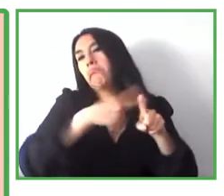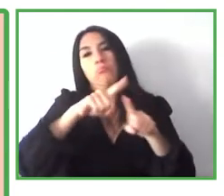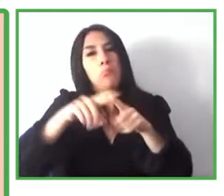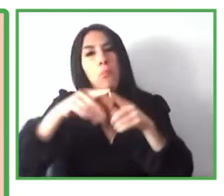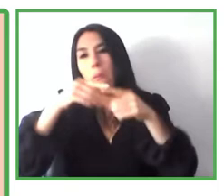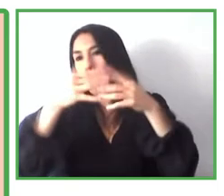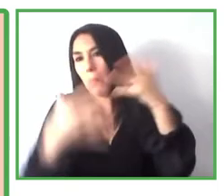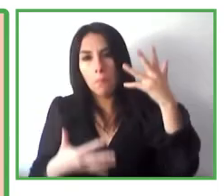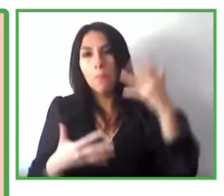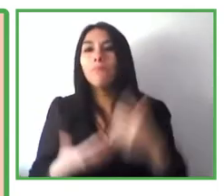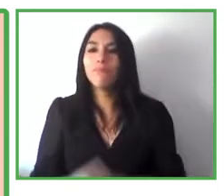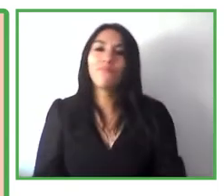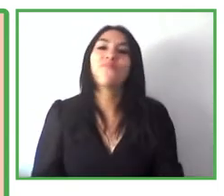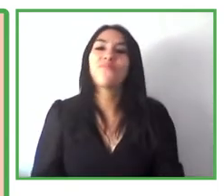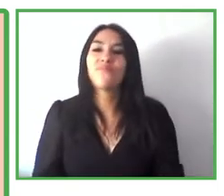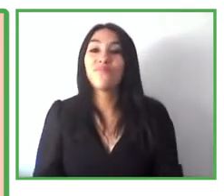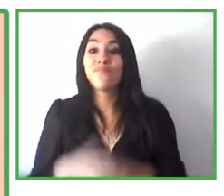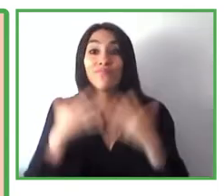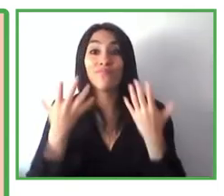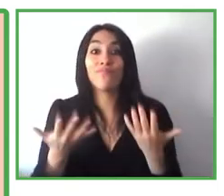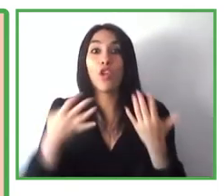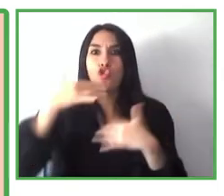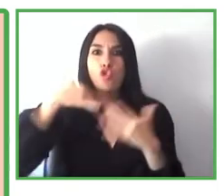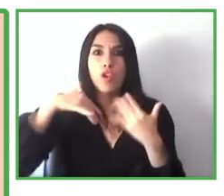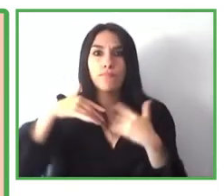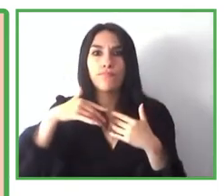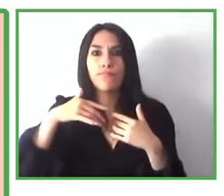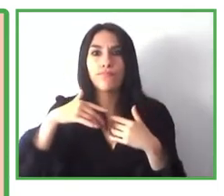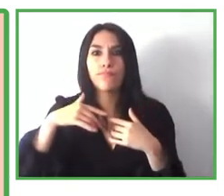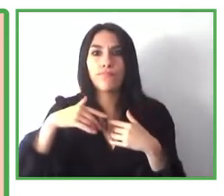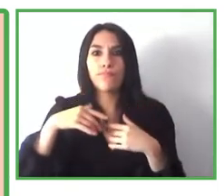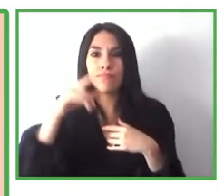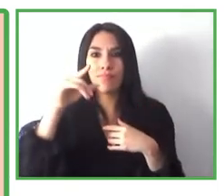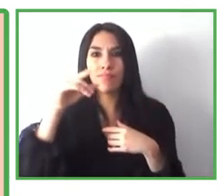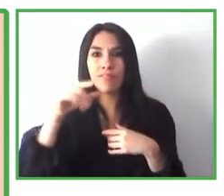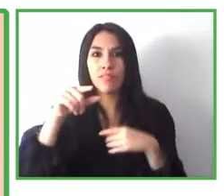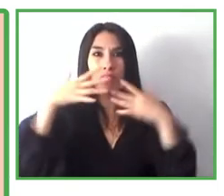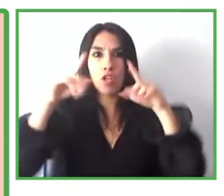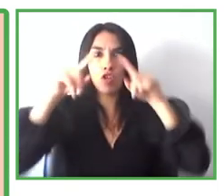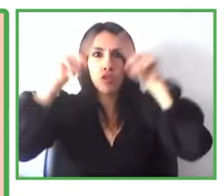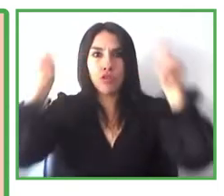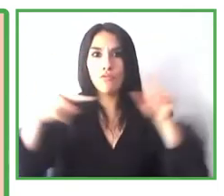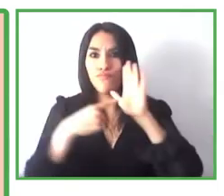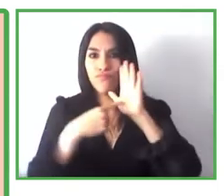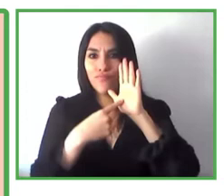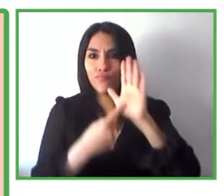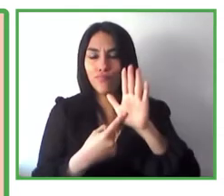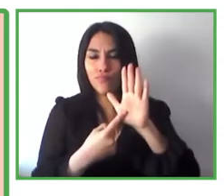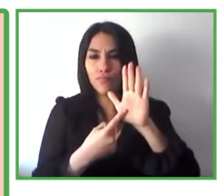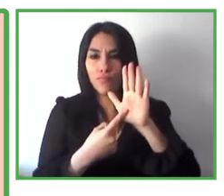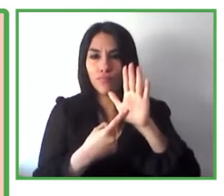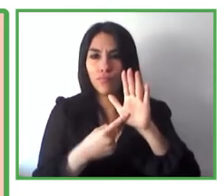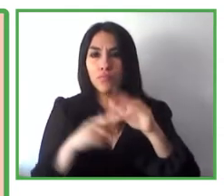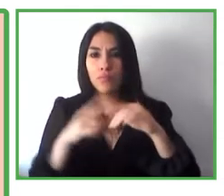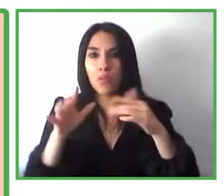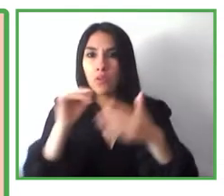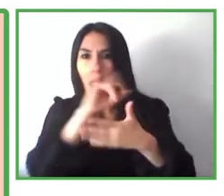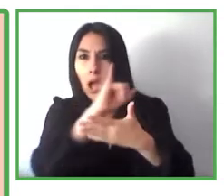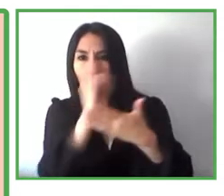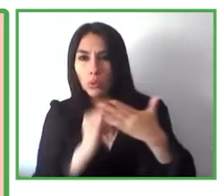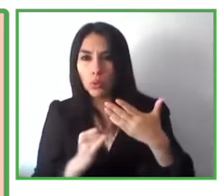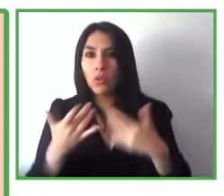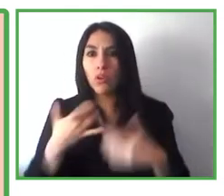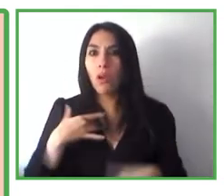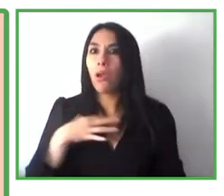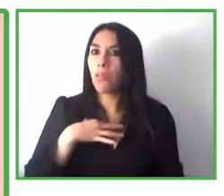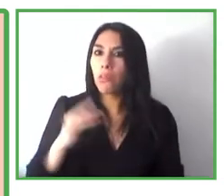somehow involved in this area. In this context within the ecosystem of the cluster, whenever we talk about designing spaces, we